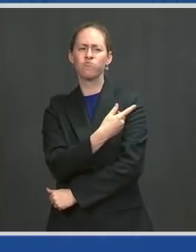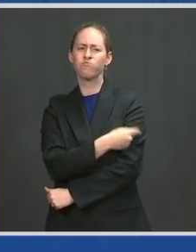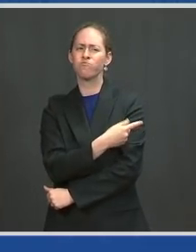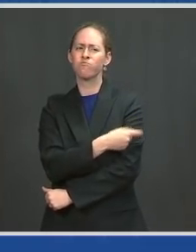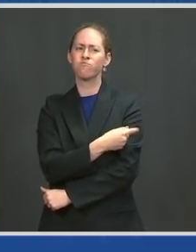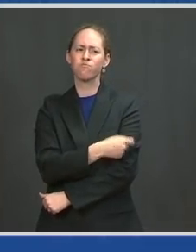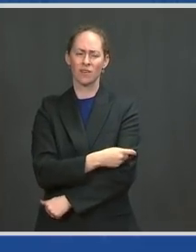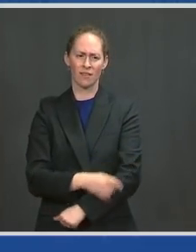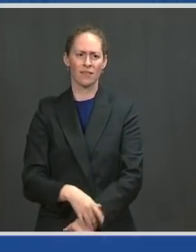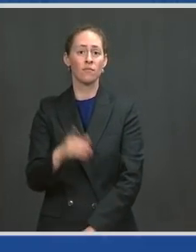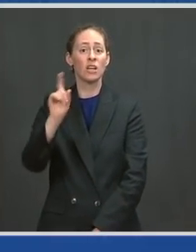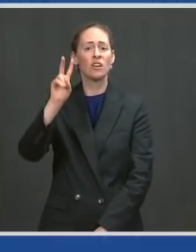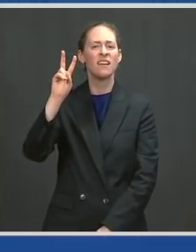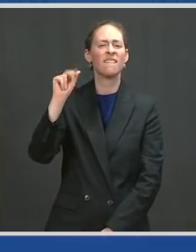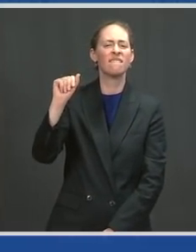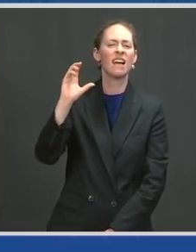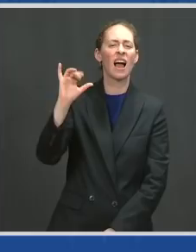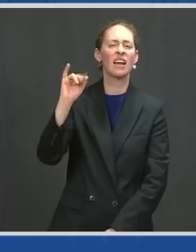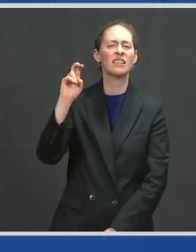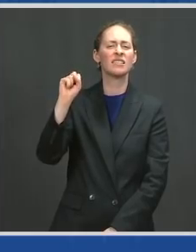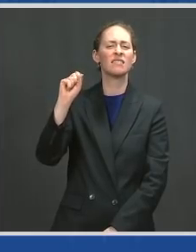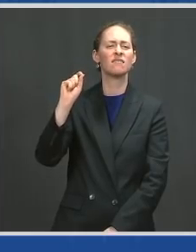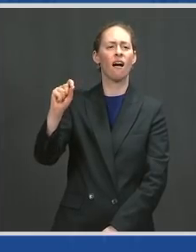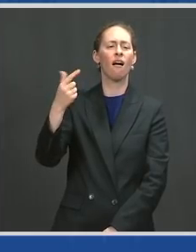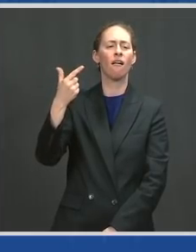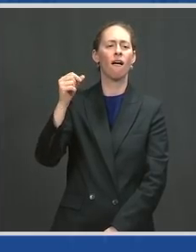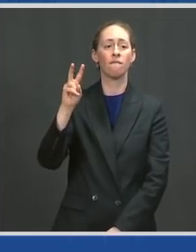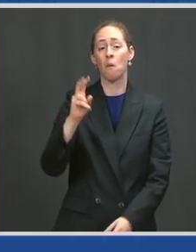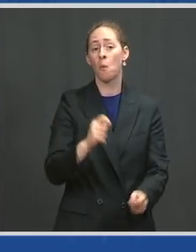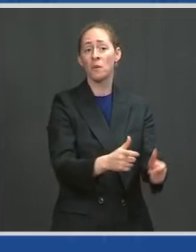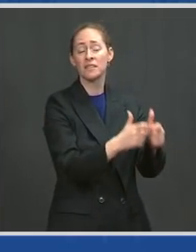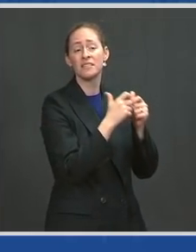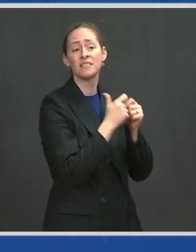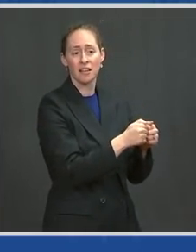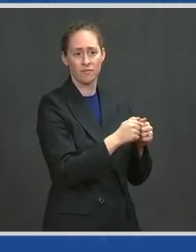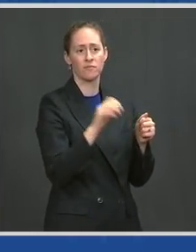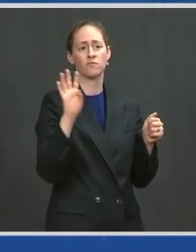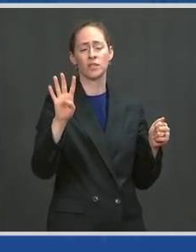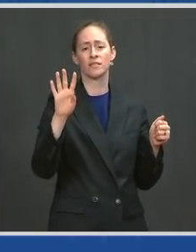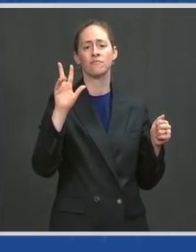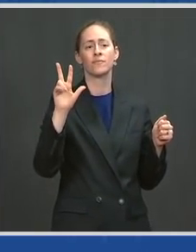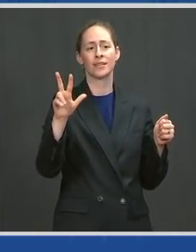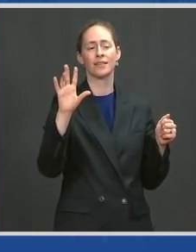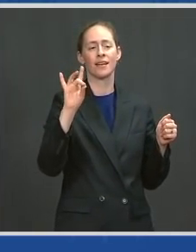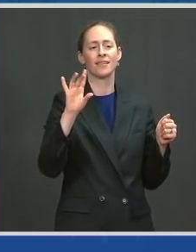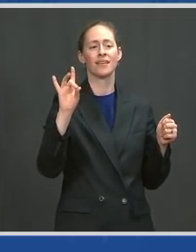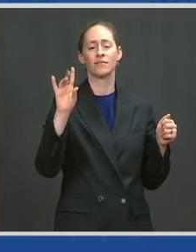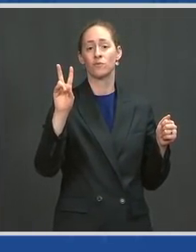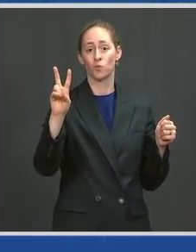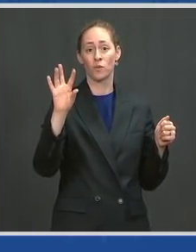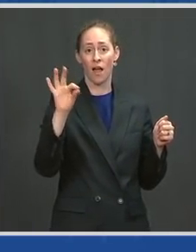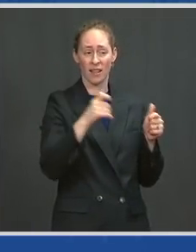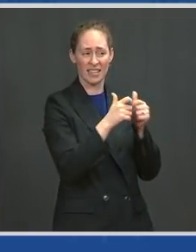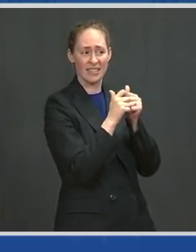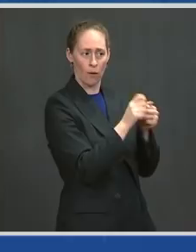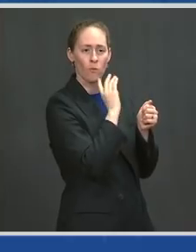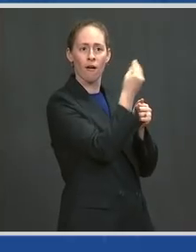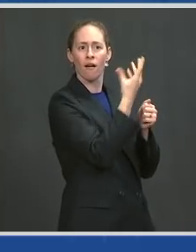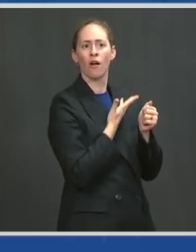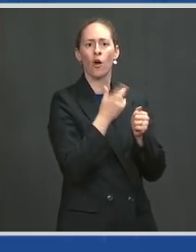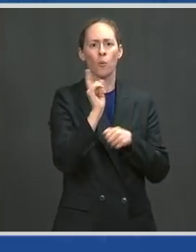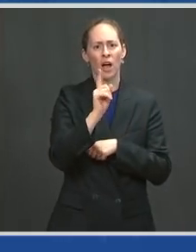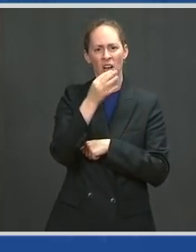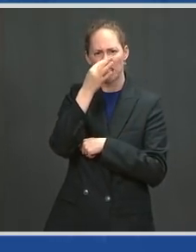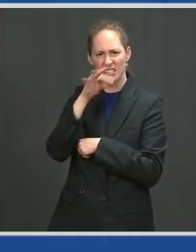or text your zip code to 438829, and you'll find the sites